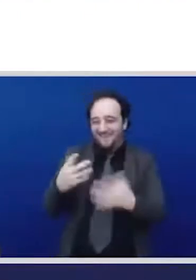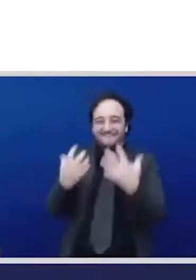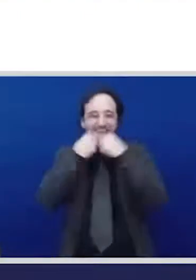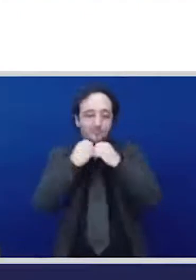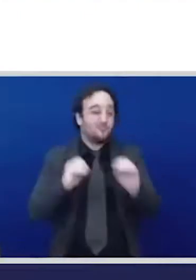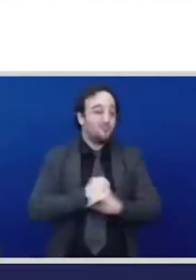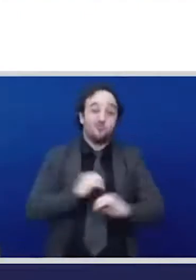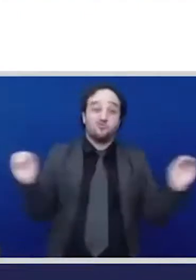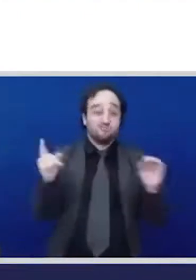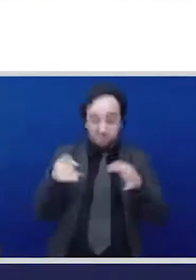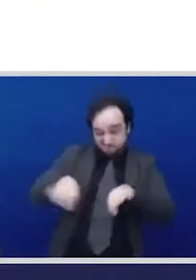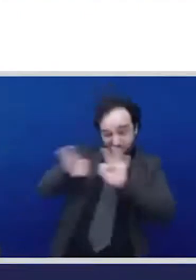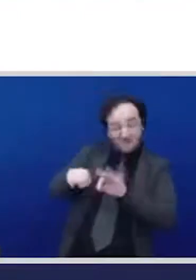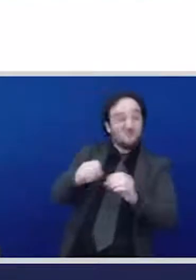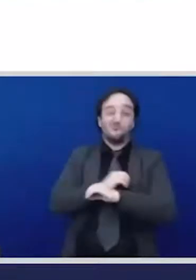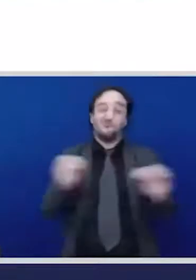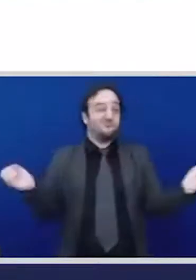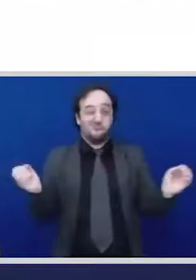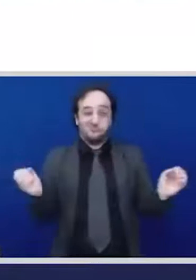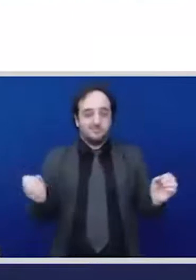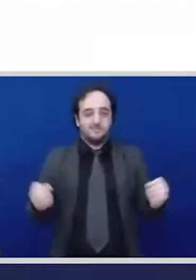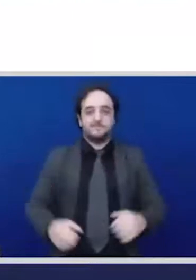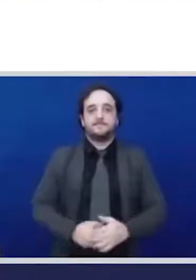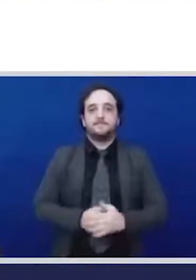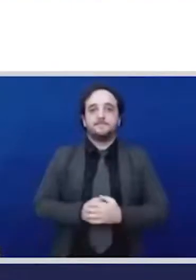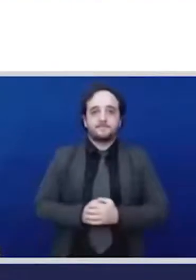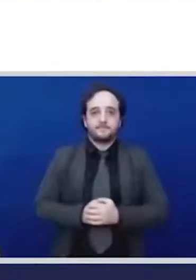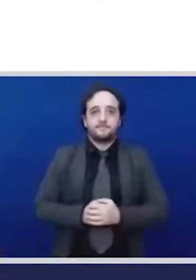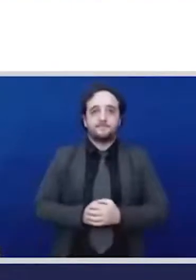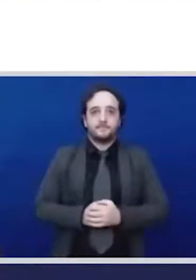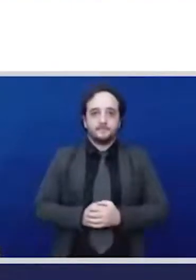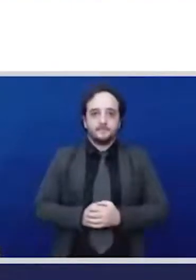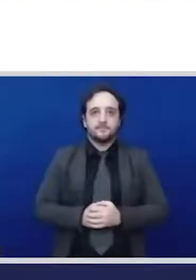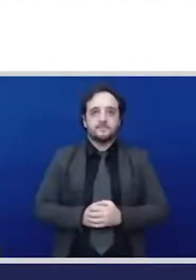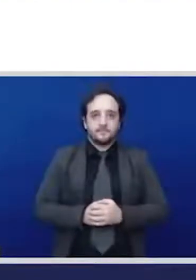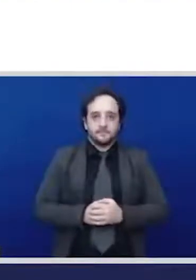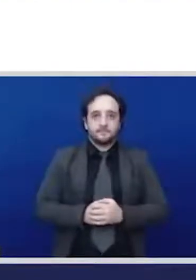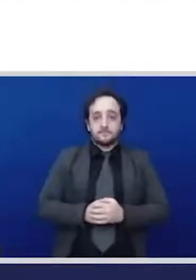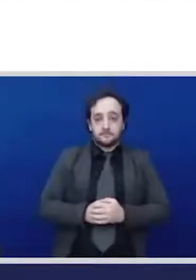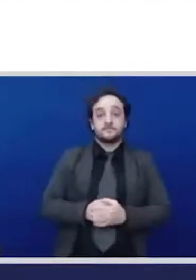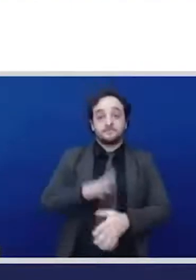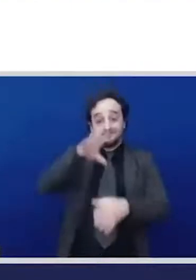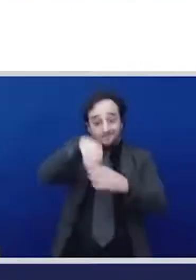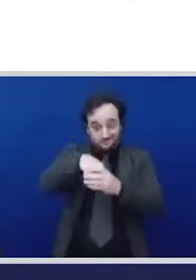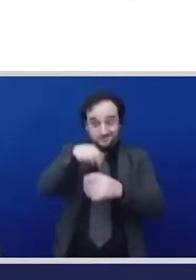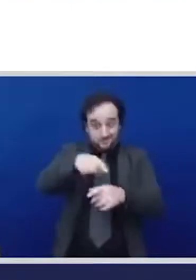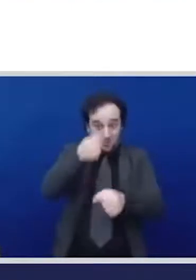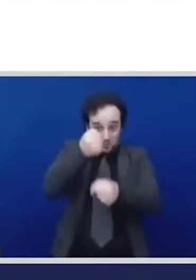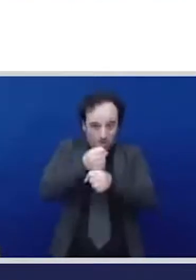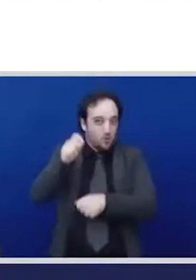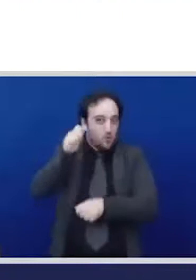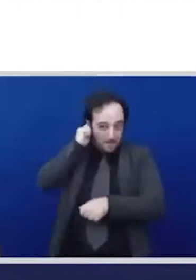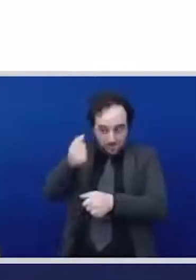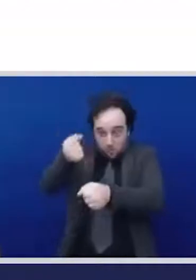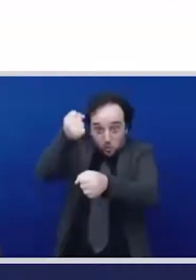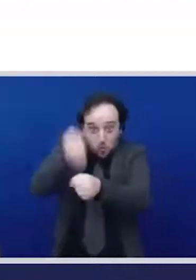November 2020 49% of total job losses were of women and this is of course remember this is just women